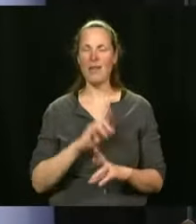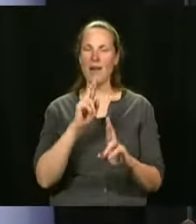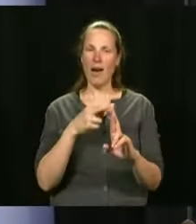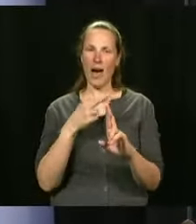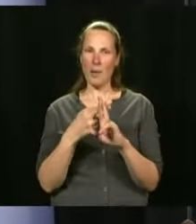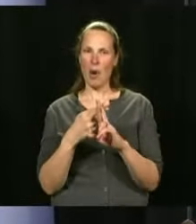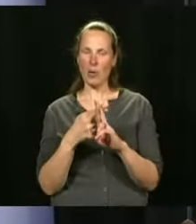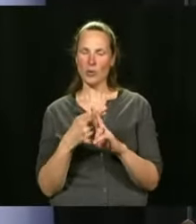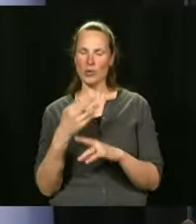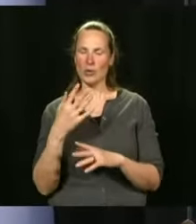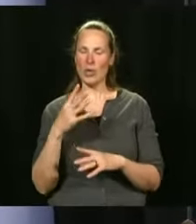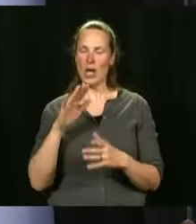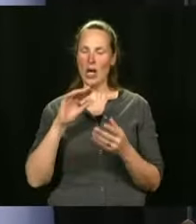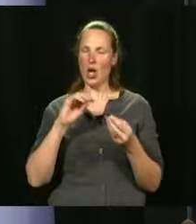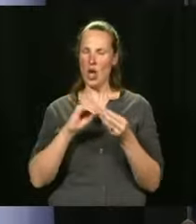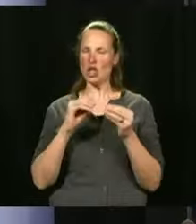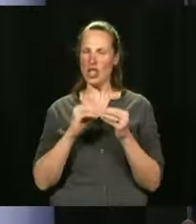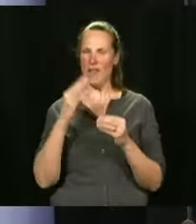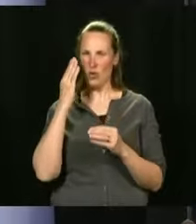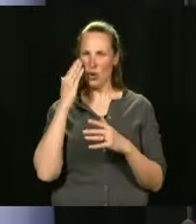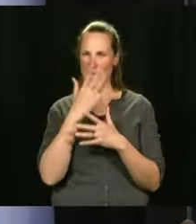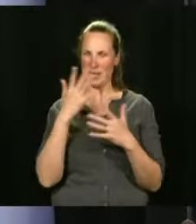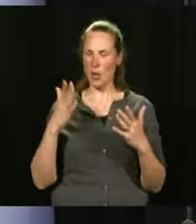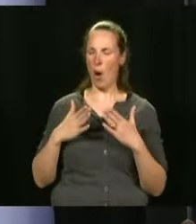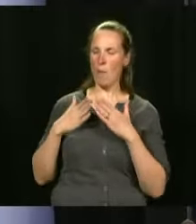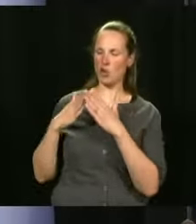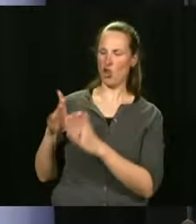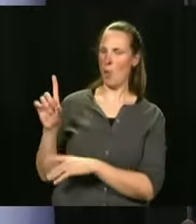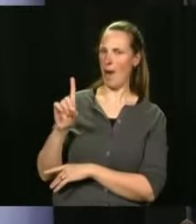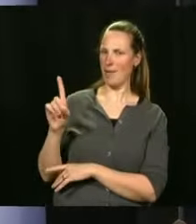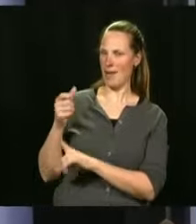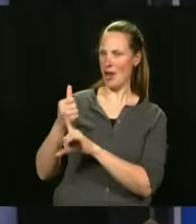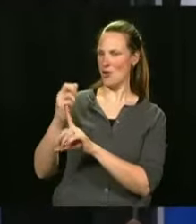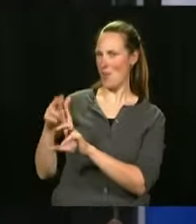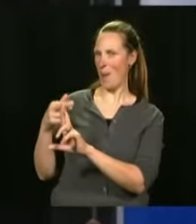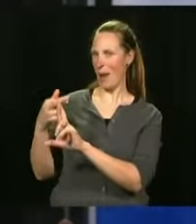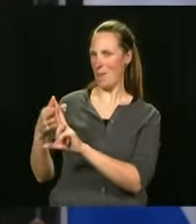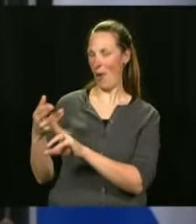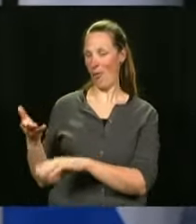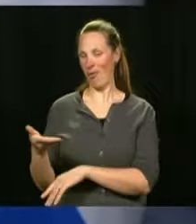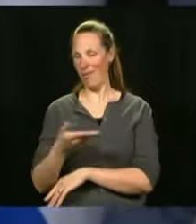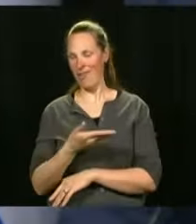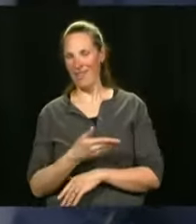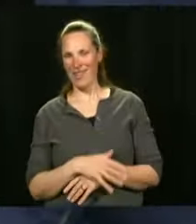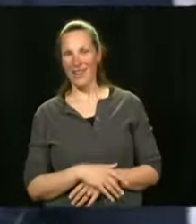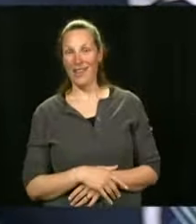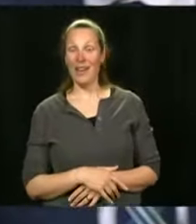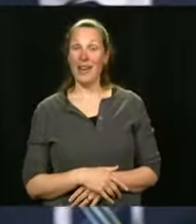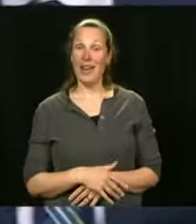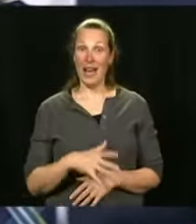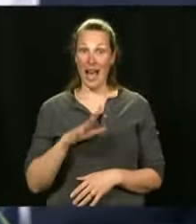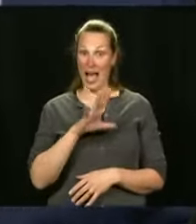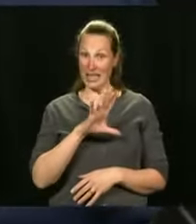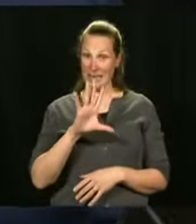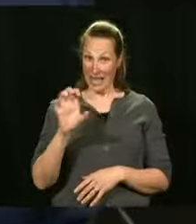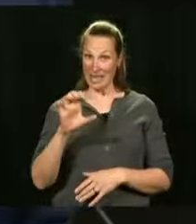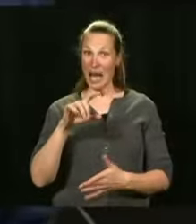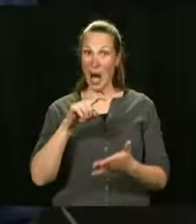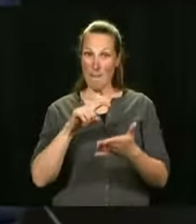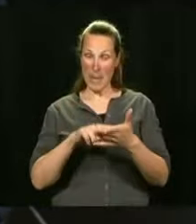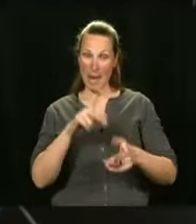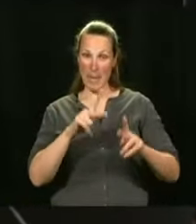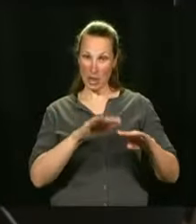I know the number, but I just want to make sure that Daniel gives the same number that I'm expecting. It's more than 500,000 people